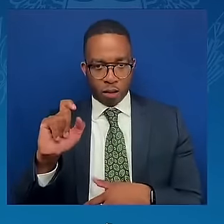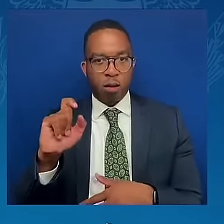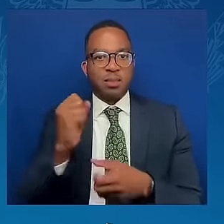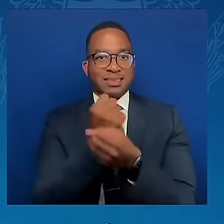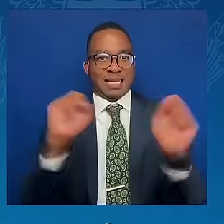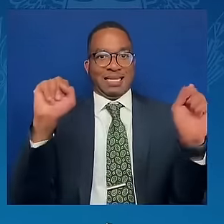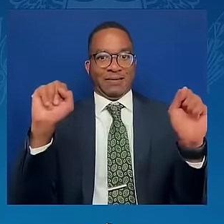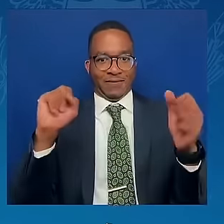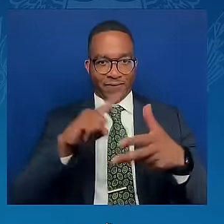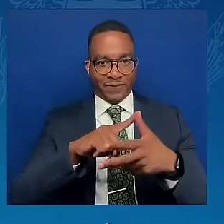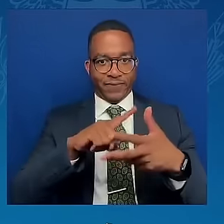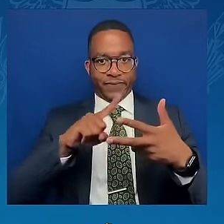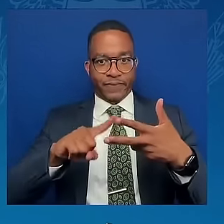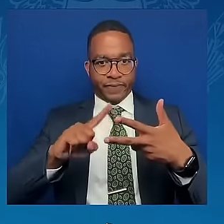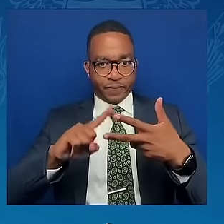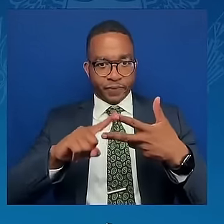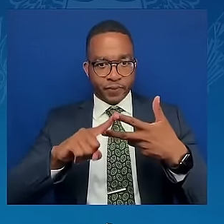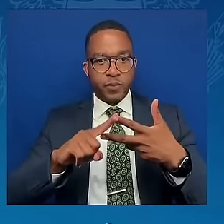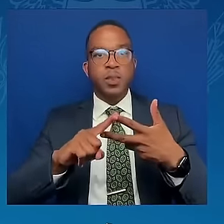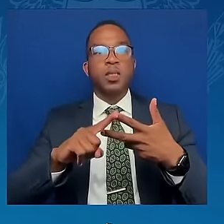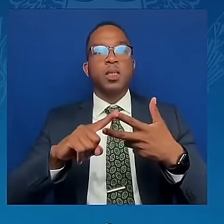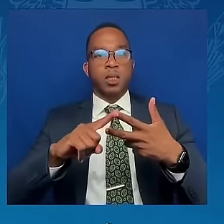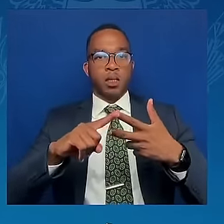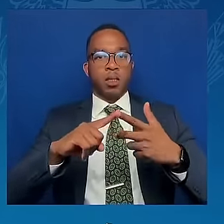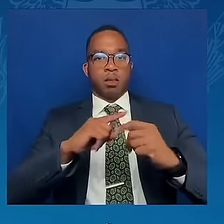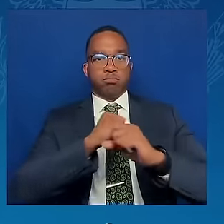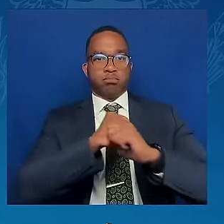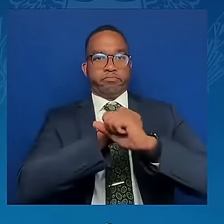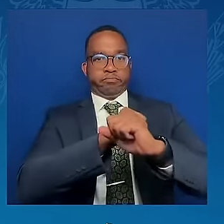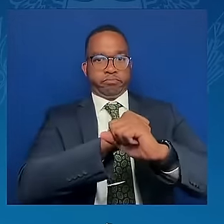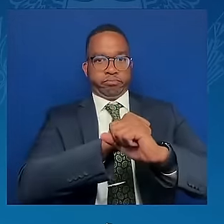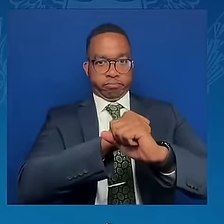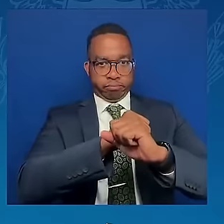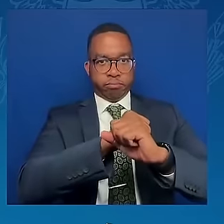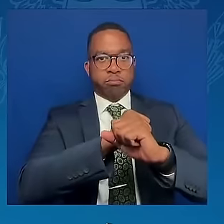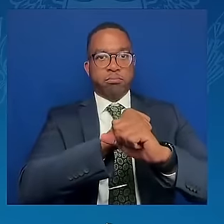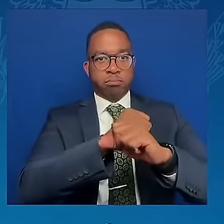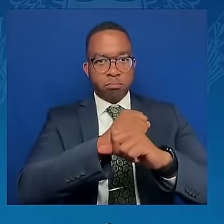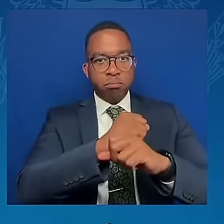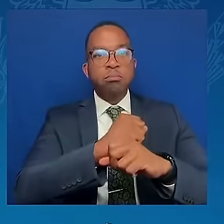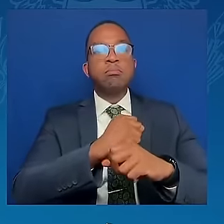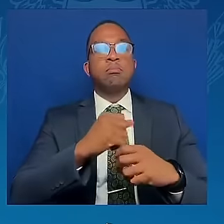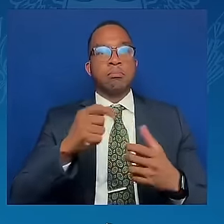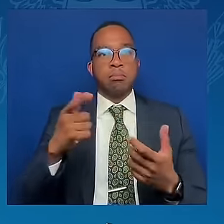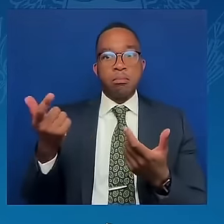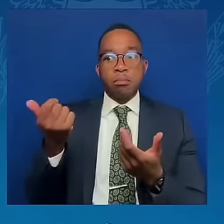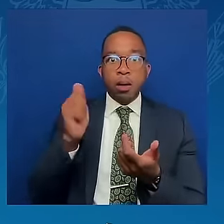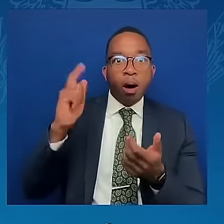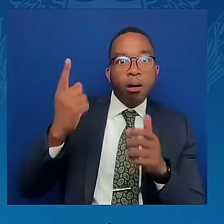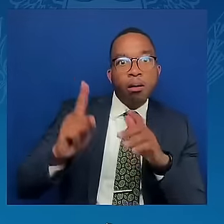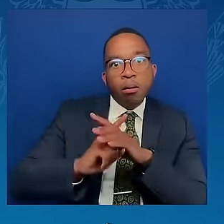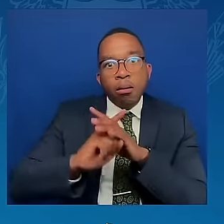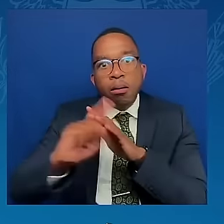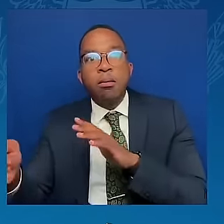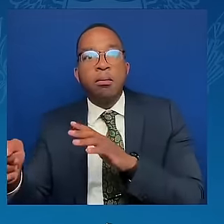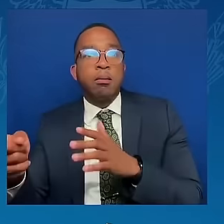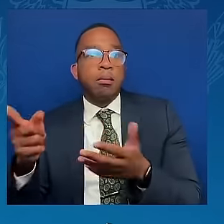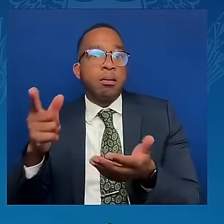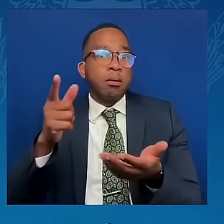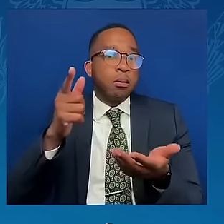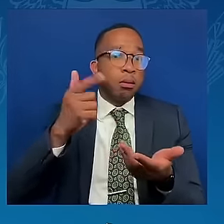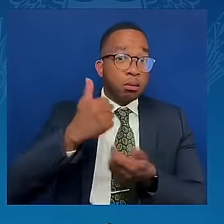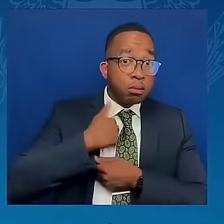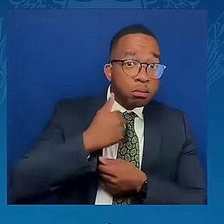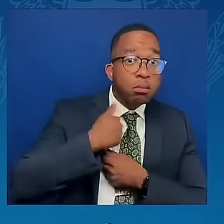deputies, adults and children, military and civilians whose lives have been broken